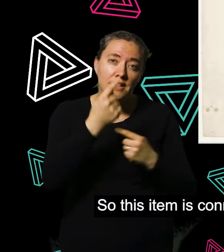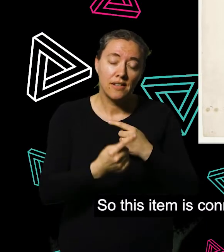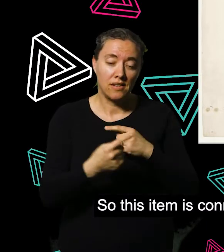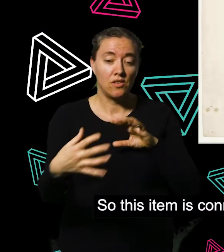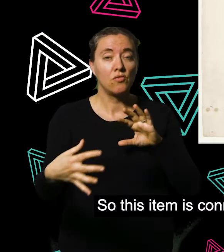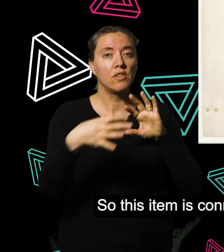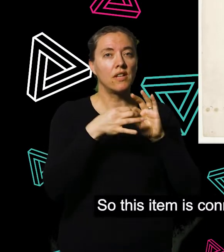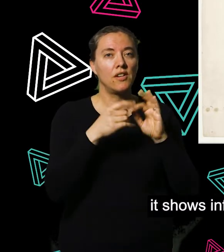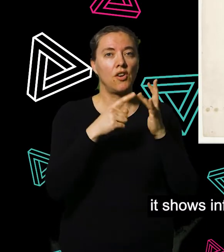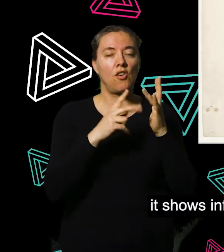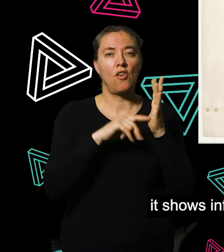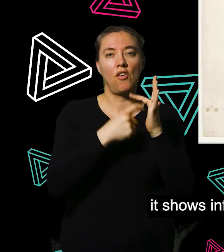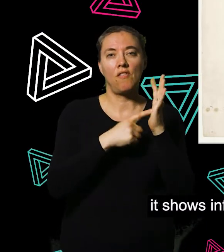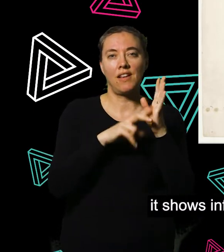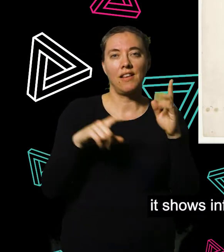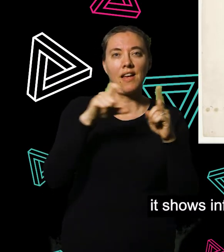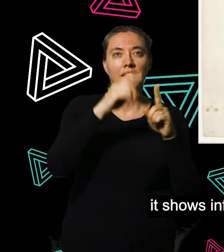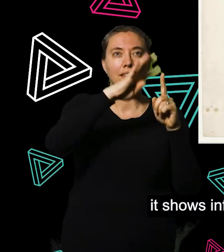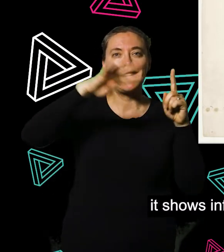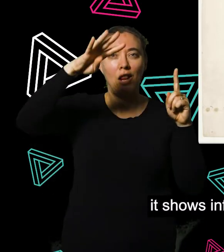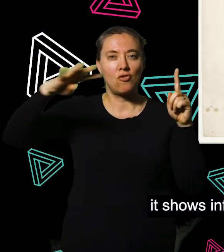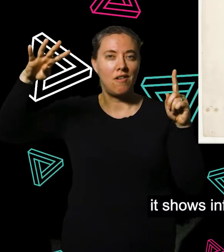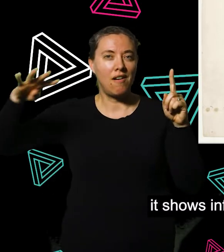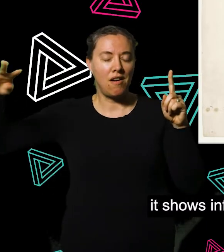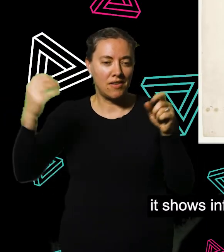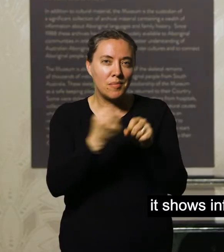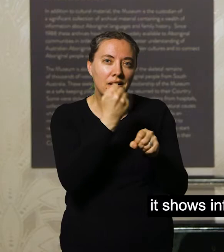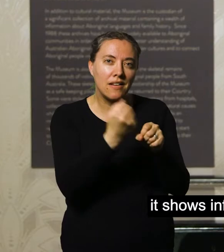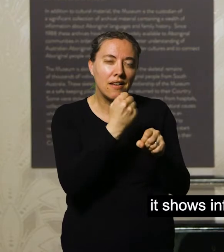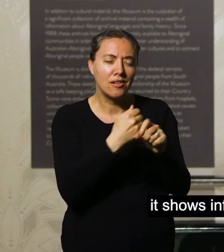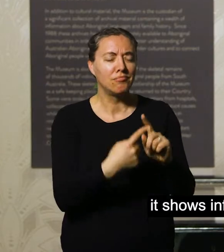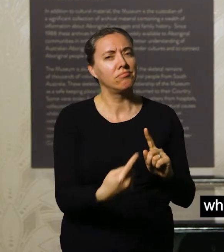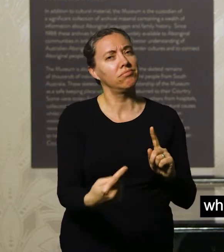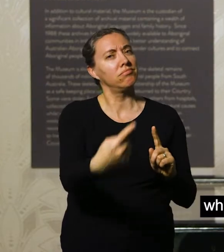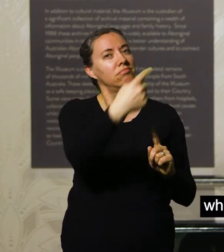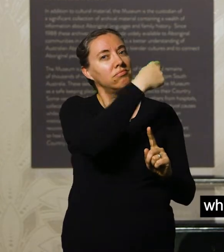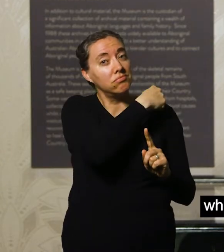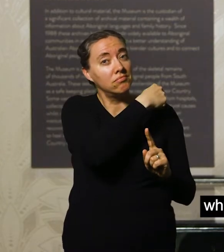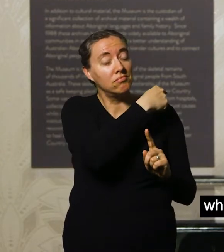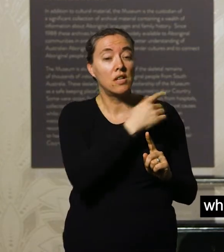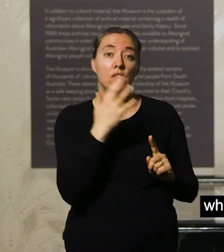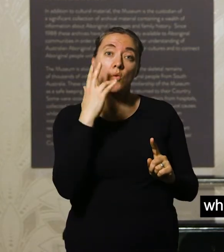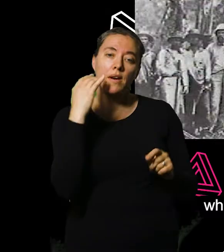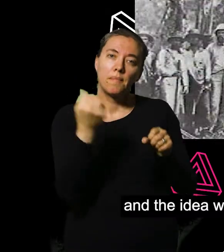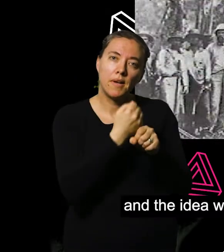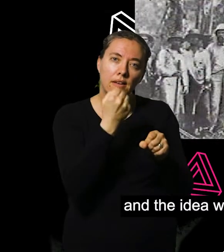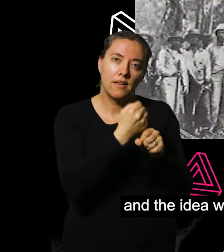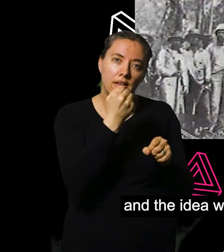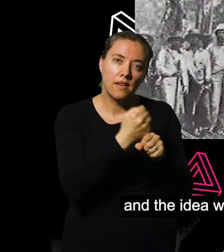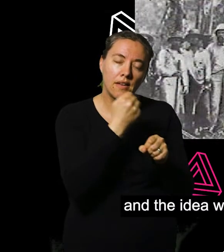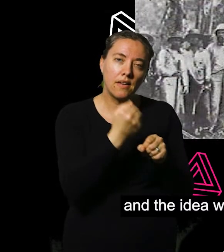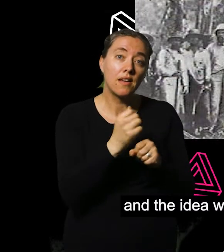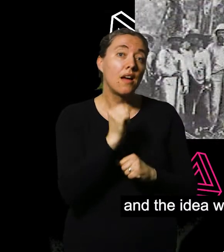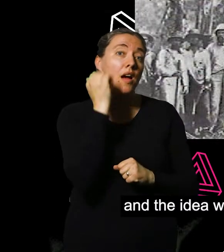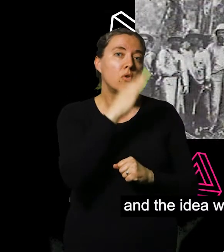Telegraph construction. It shows information flow between Aboriginal people while this construction is going on and the